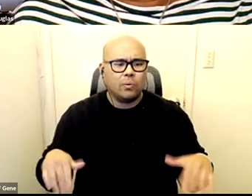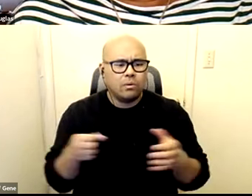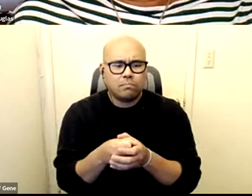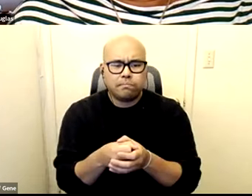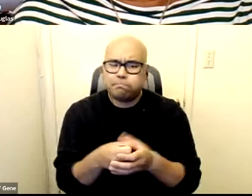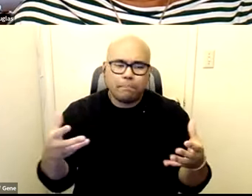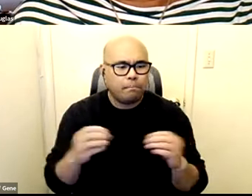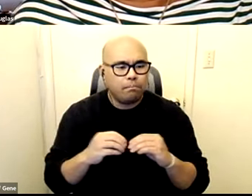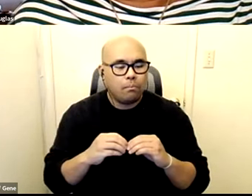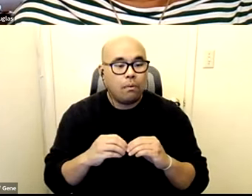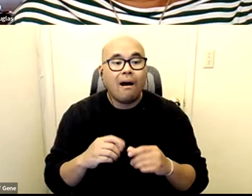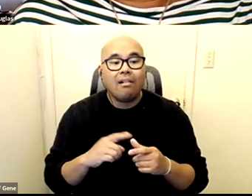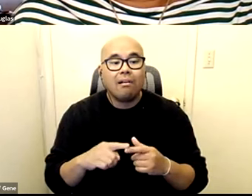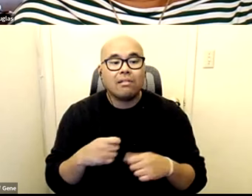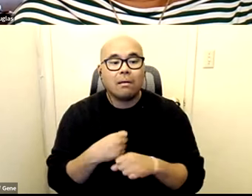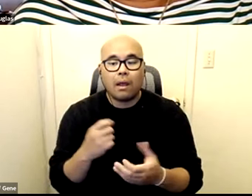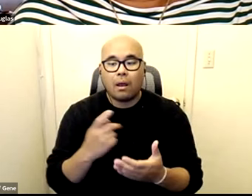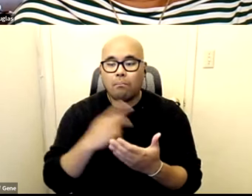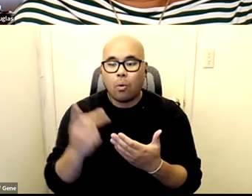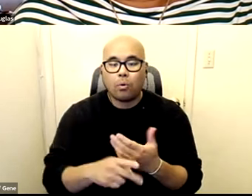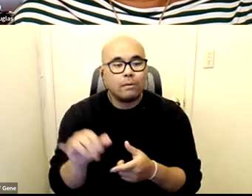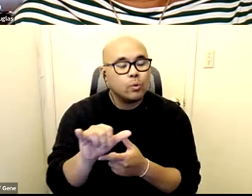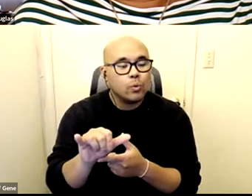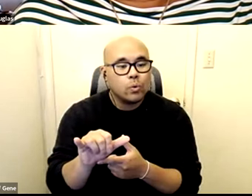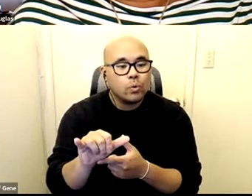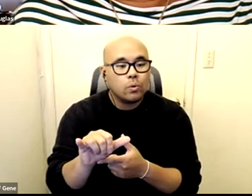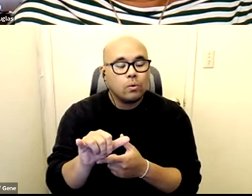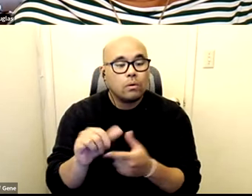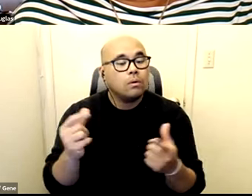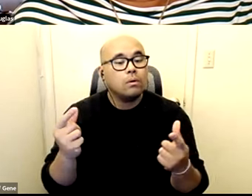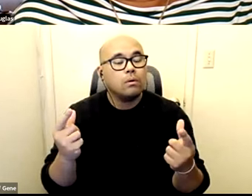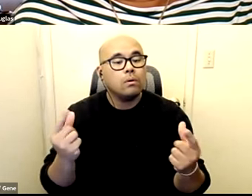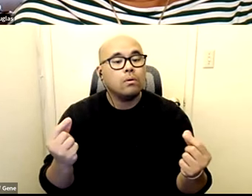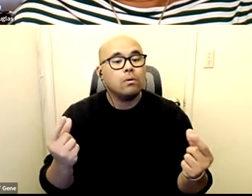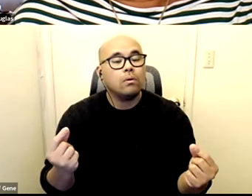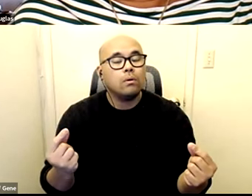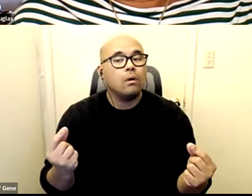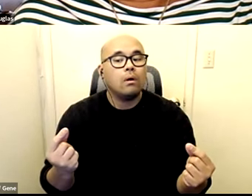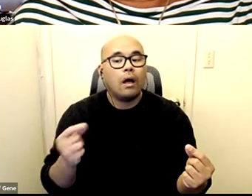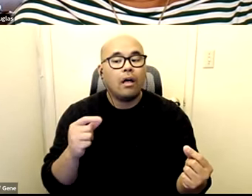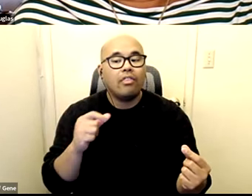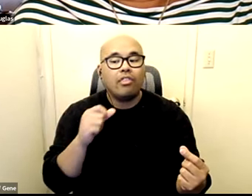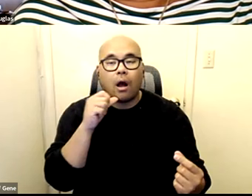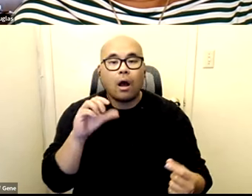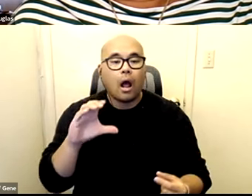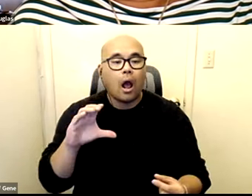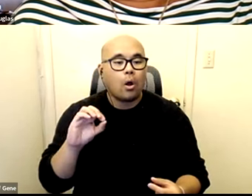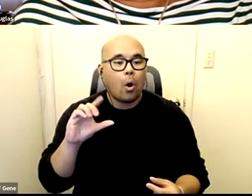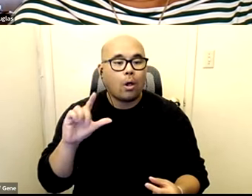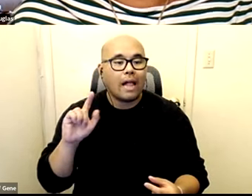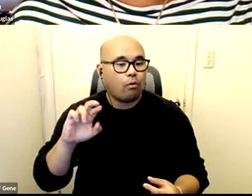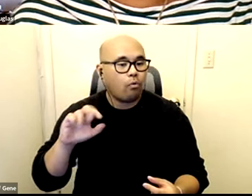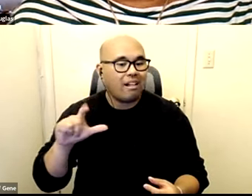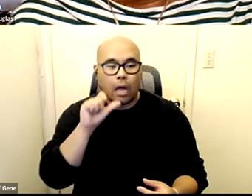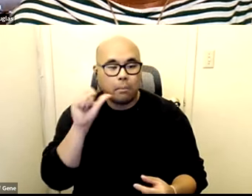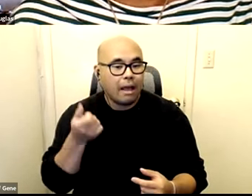and then they create programs right that um are not collateral by accident